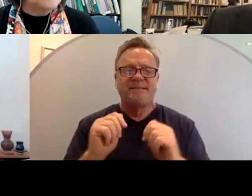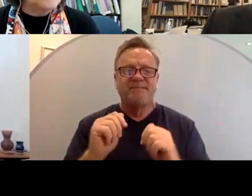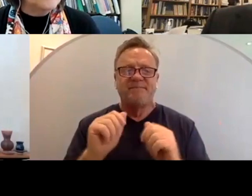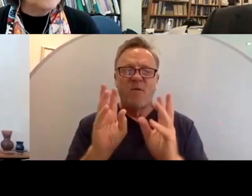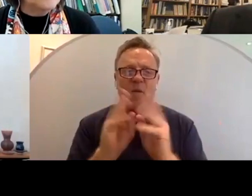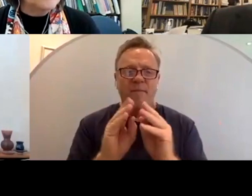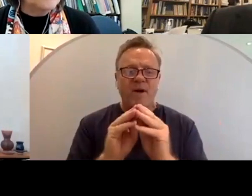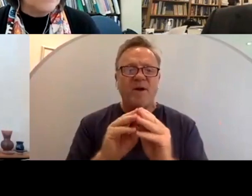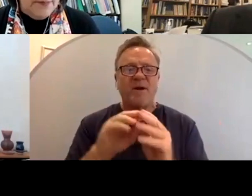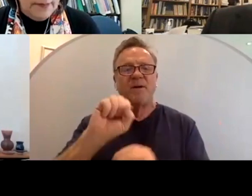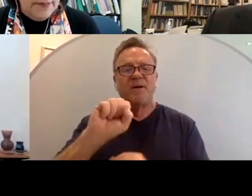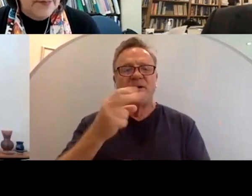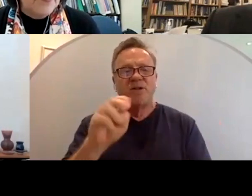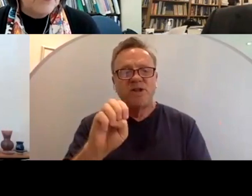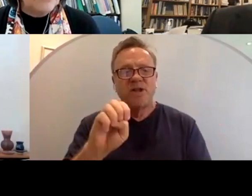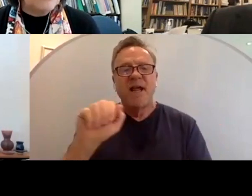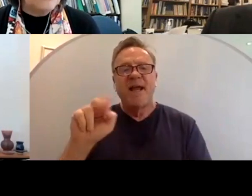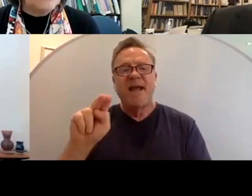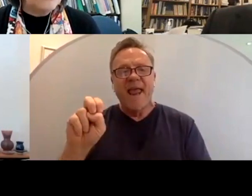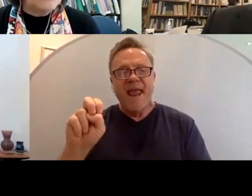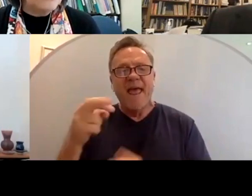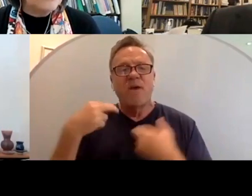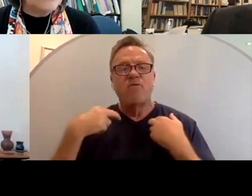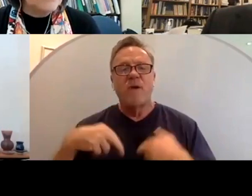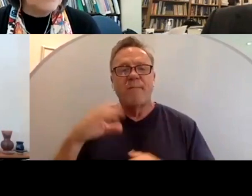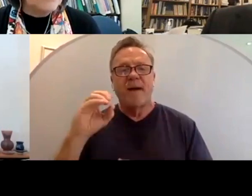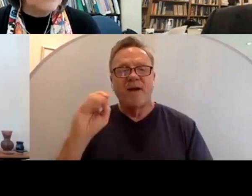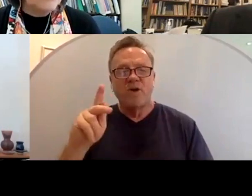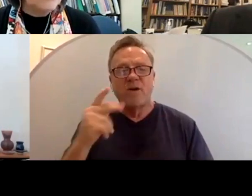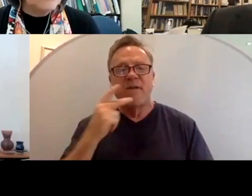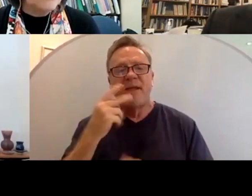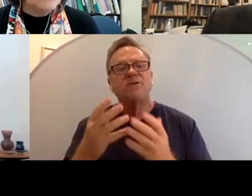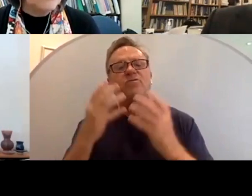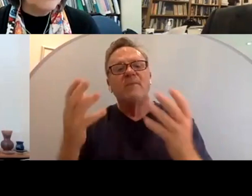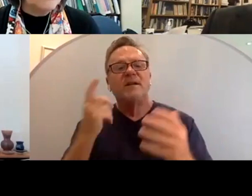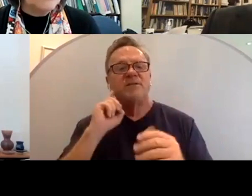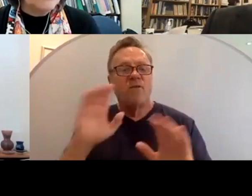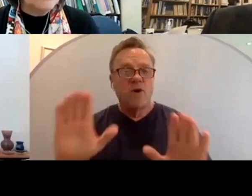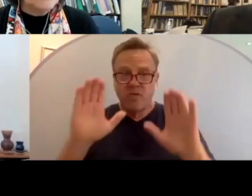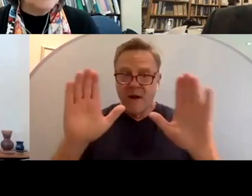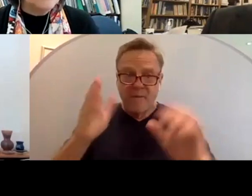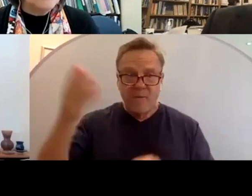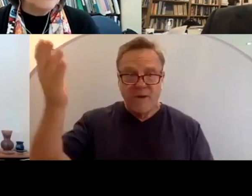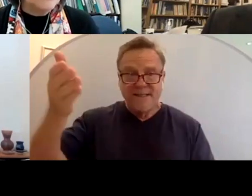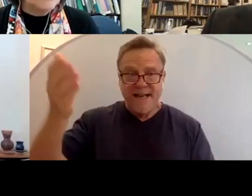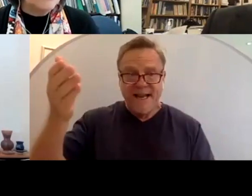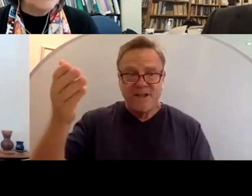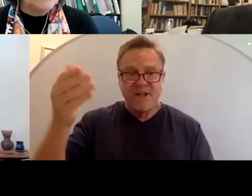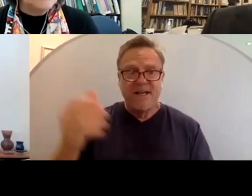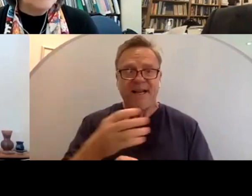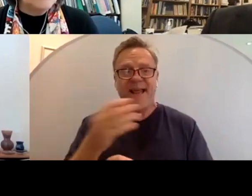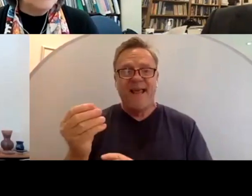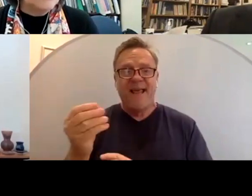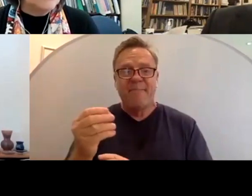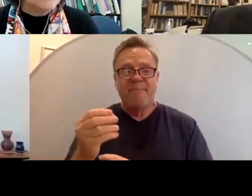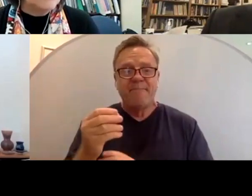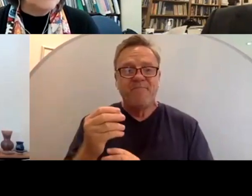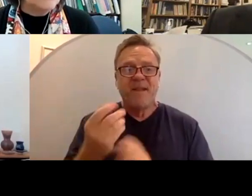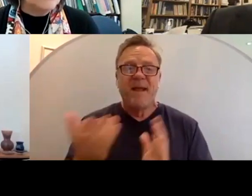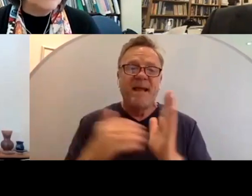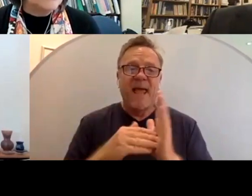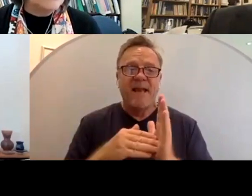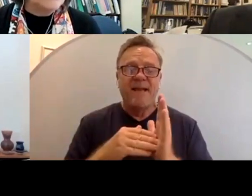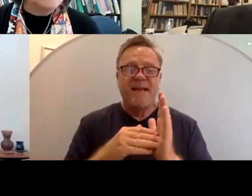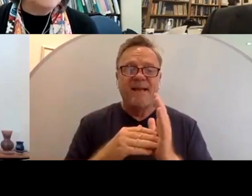Shay, Ann, and Rabbi Cook, thank you so much for an incredible presentation. And again,